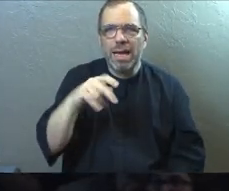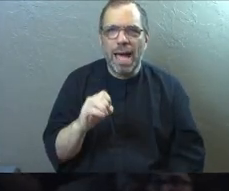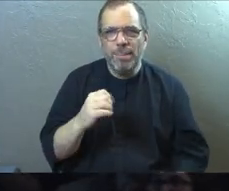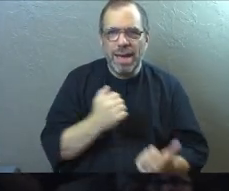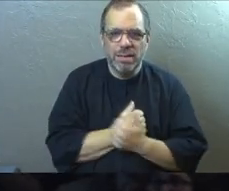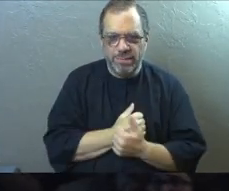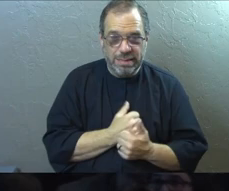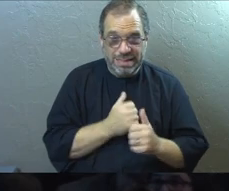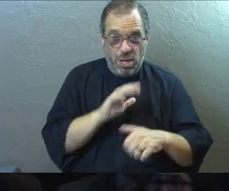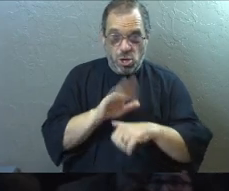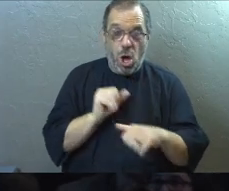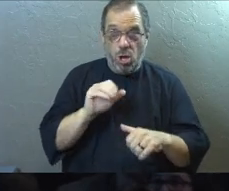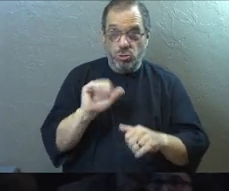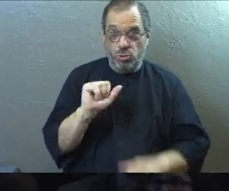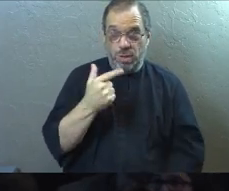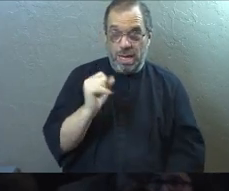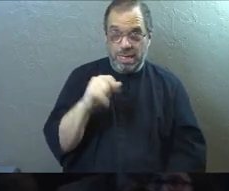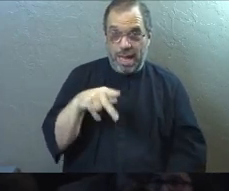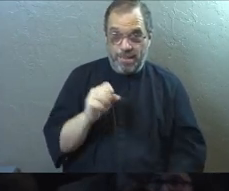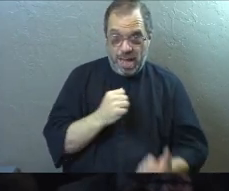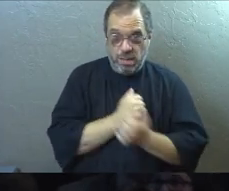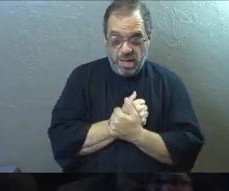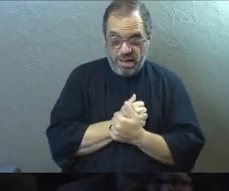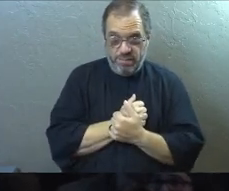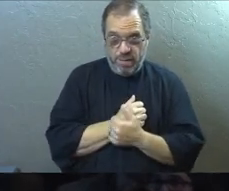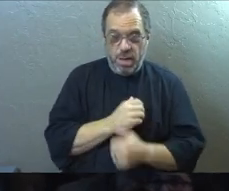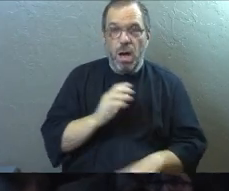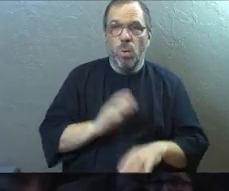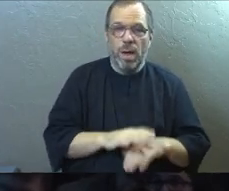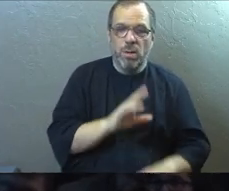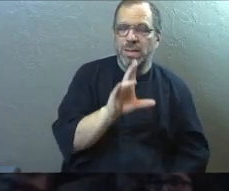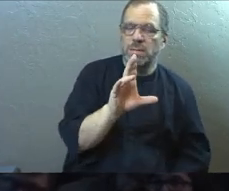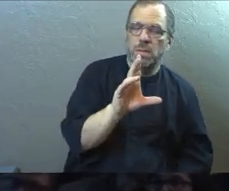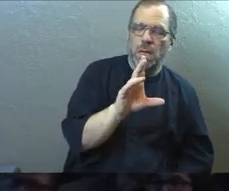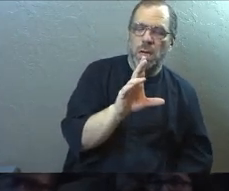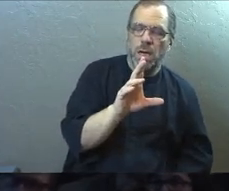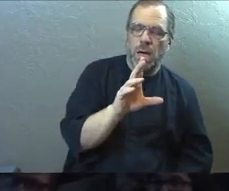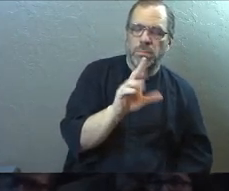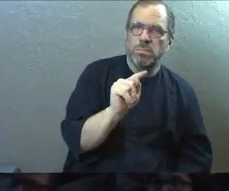think he's calling us to agape love Donald or Kamala.